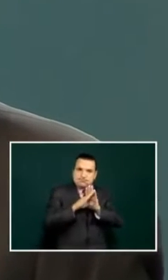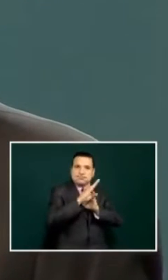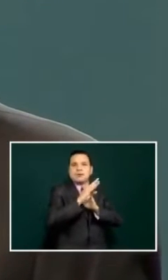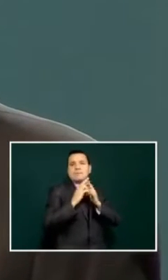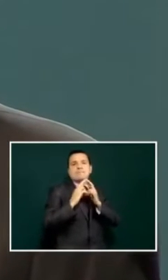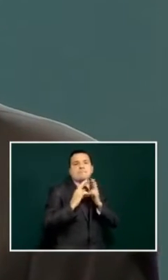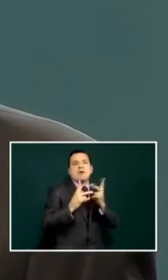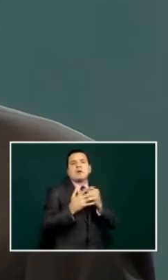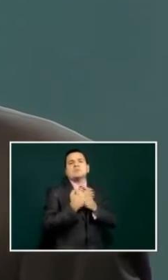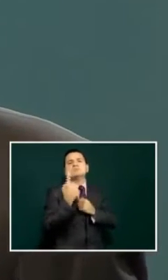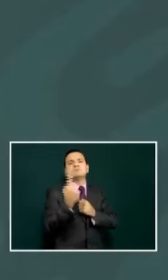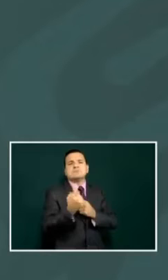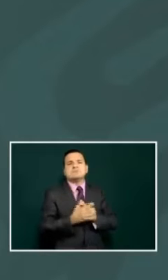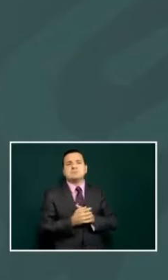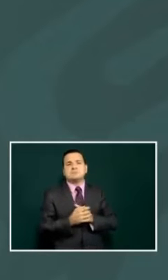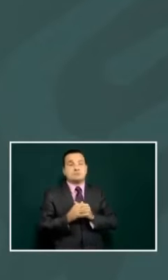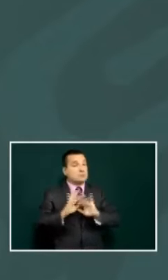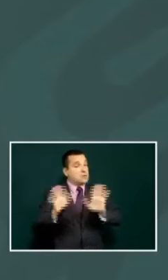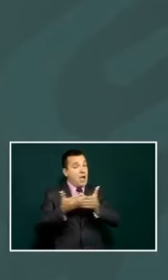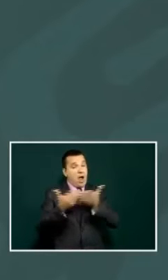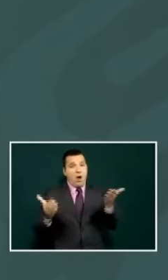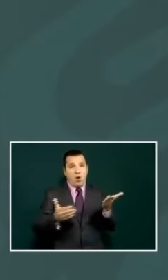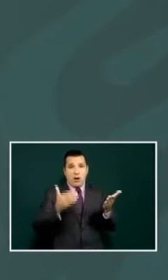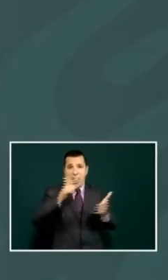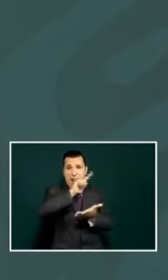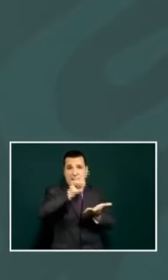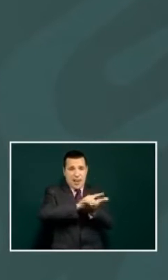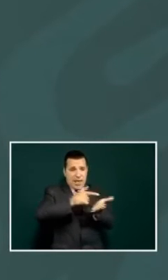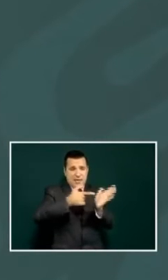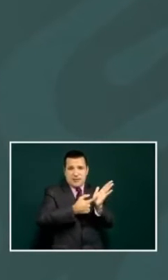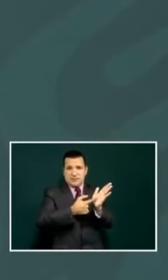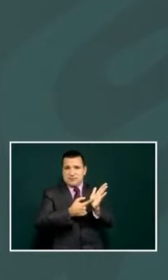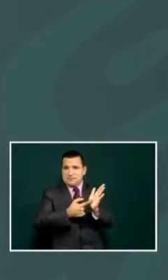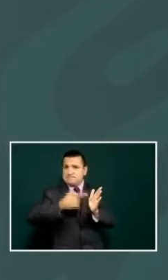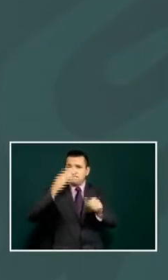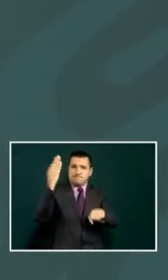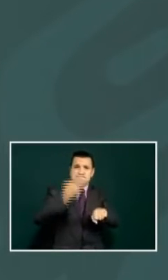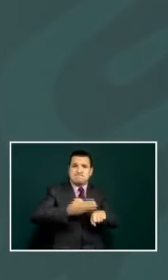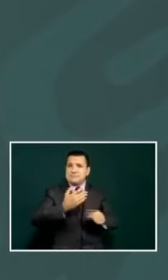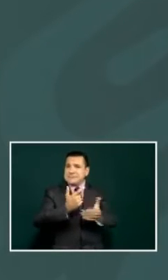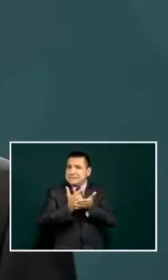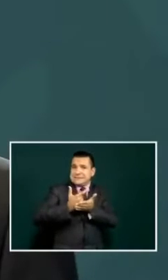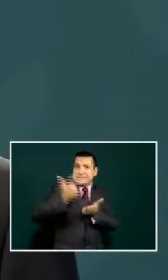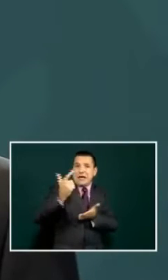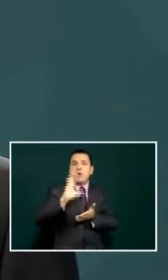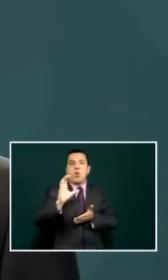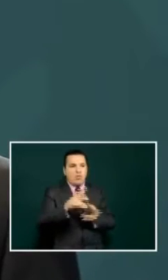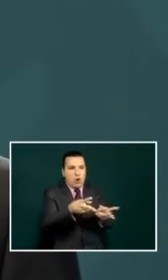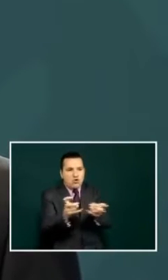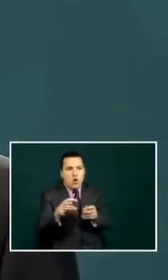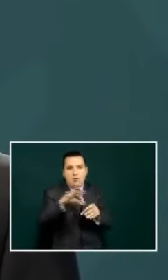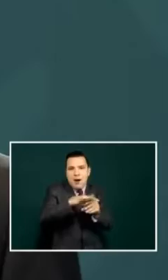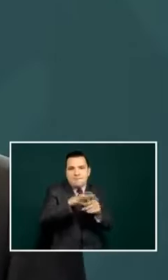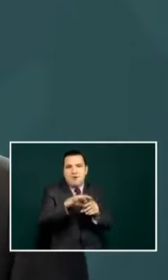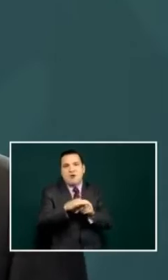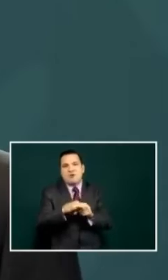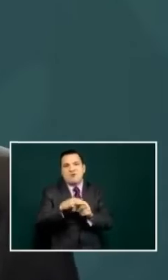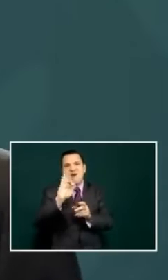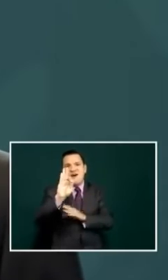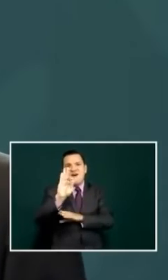because now it is a grave crime to have electoral fraud